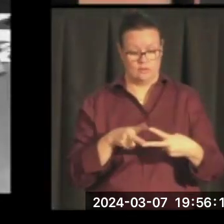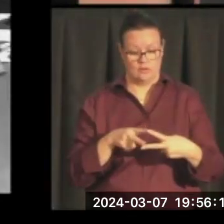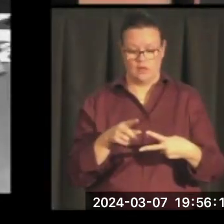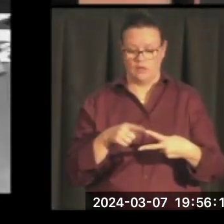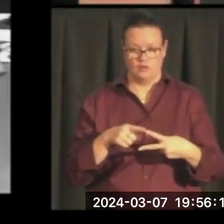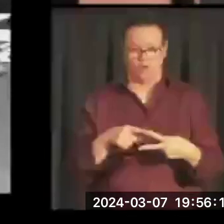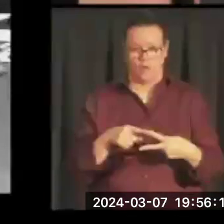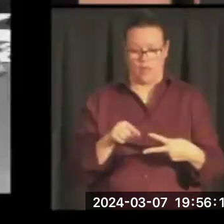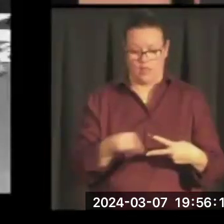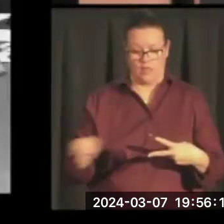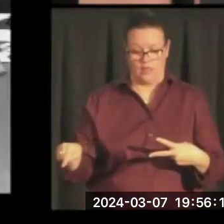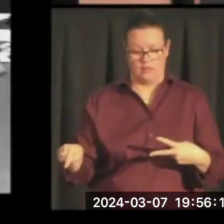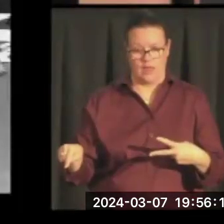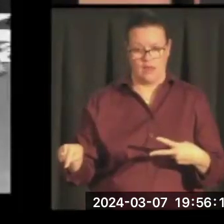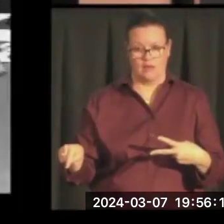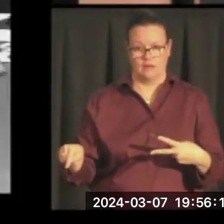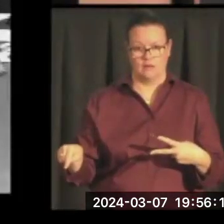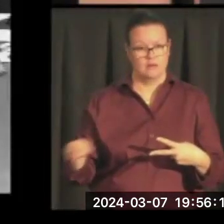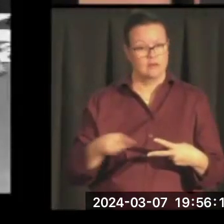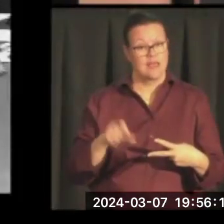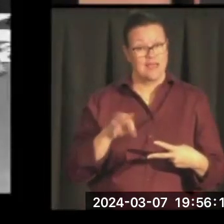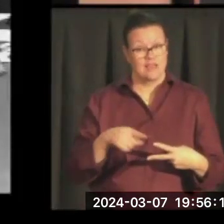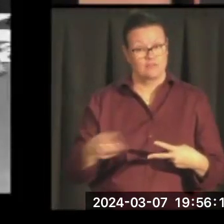anyone on the committee that was going to run for president.